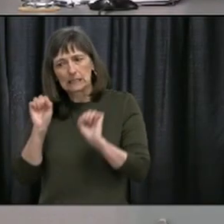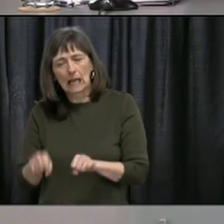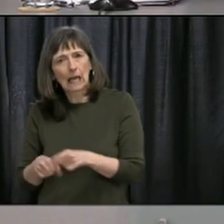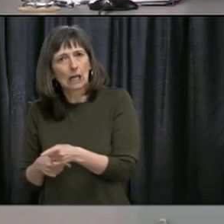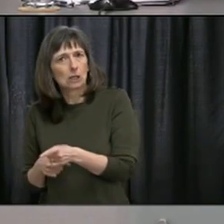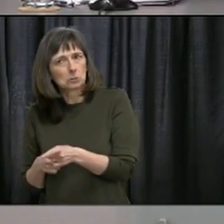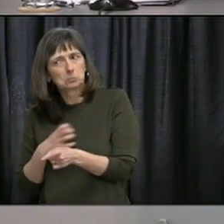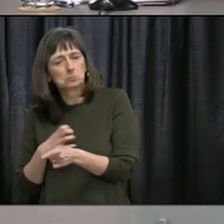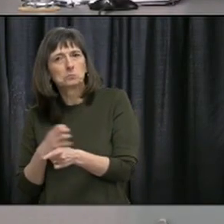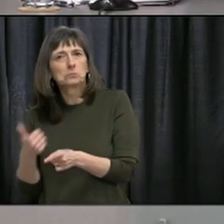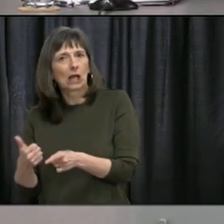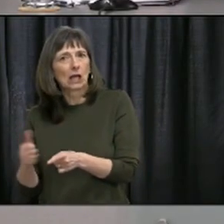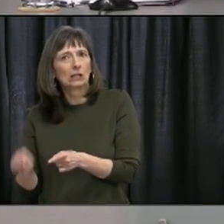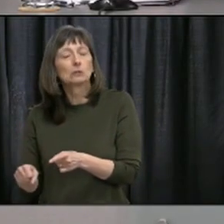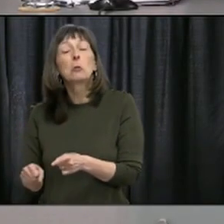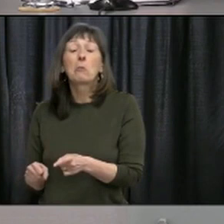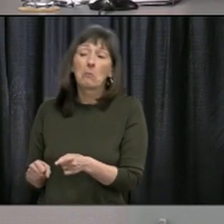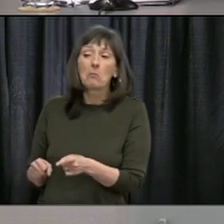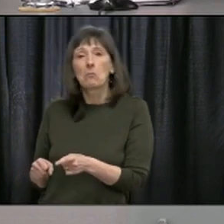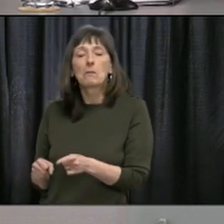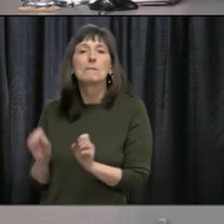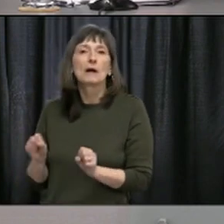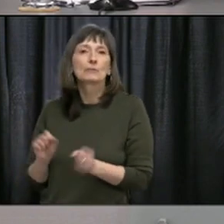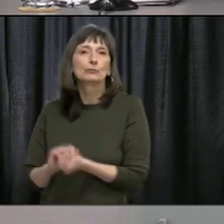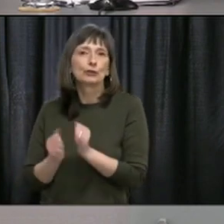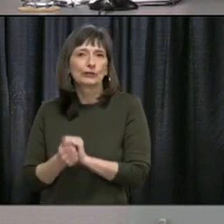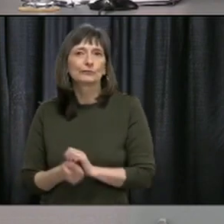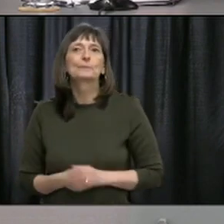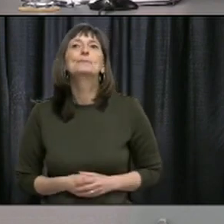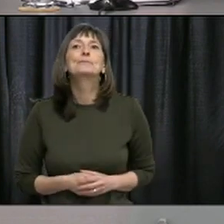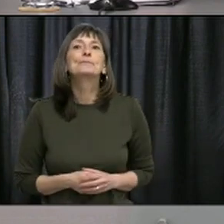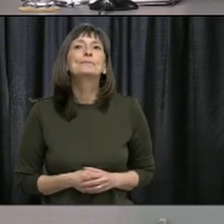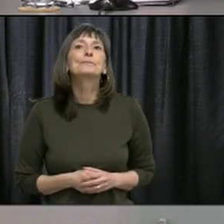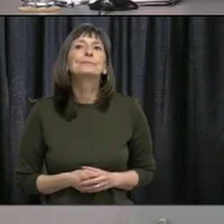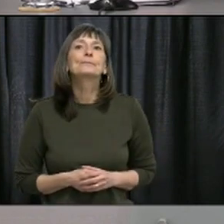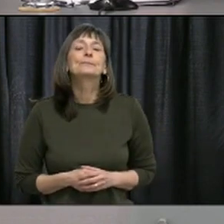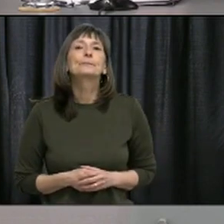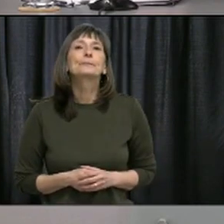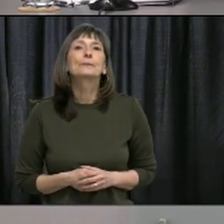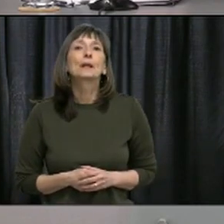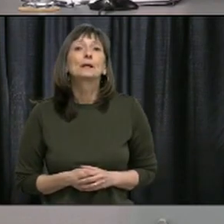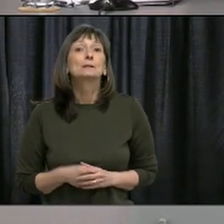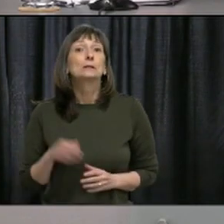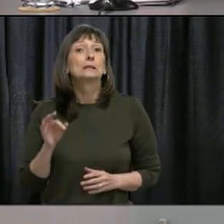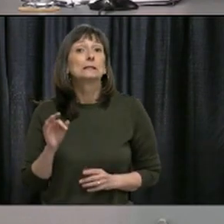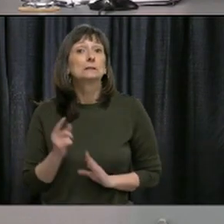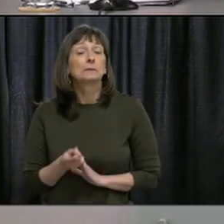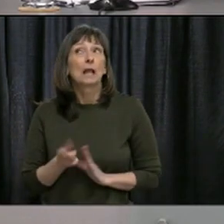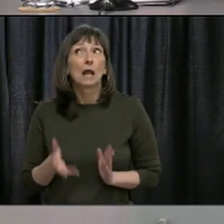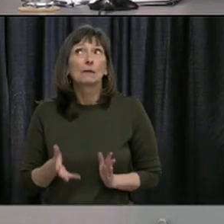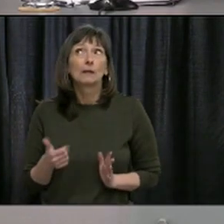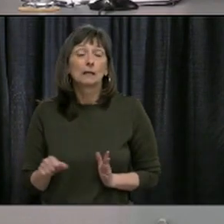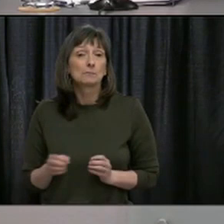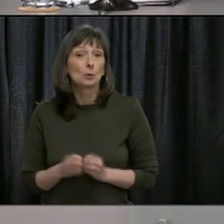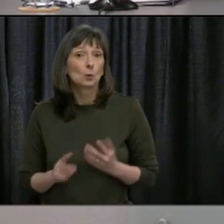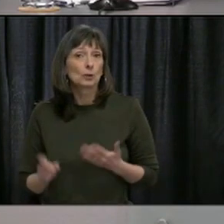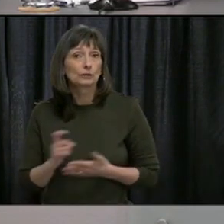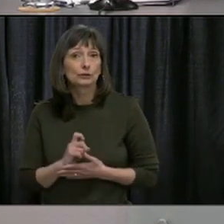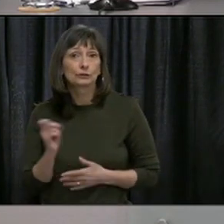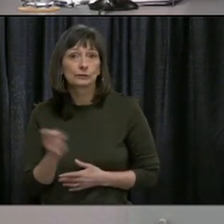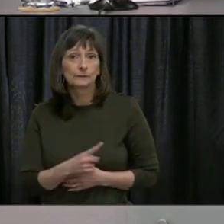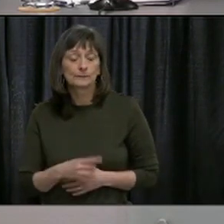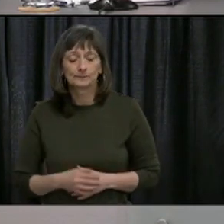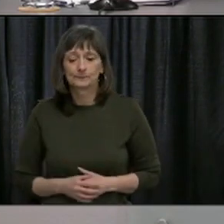So we have about 19 minutes left for questions. We're going to start again with Peter Jackson of the Telegram and we'll give everybody two questions. Go ahead, Peter.